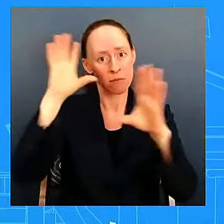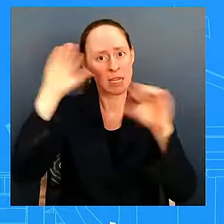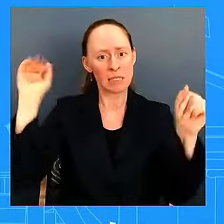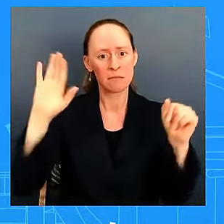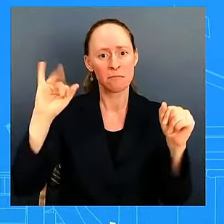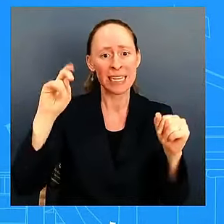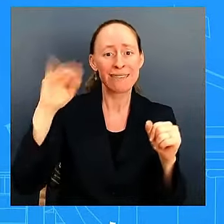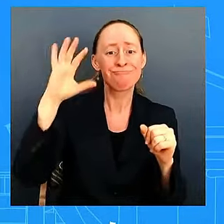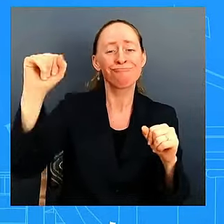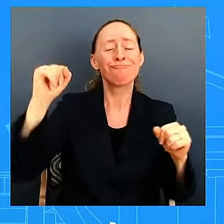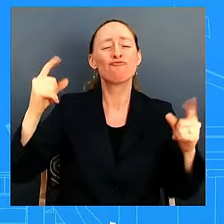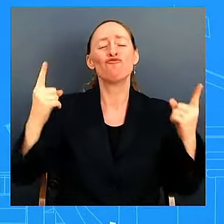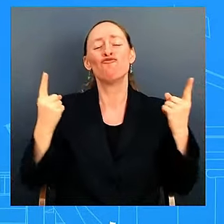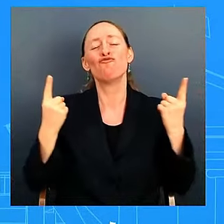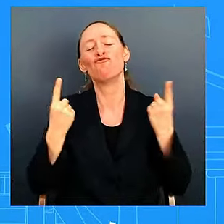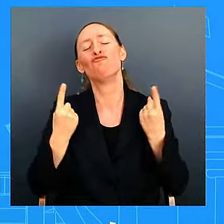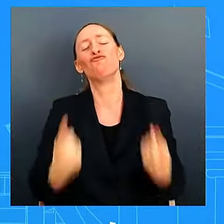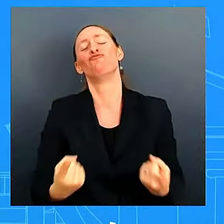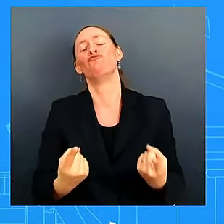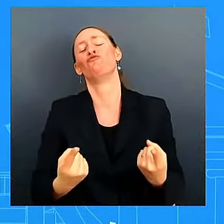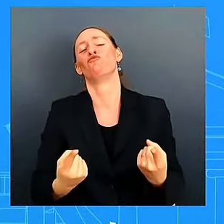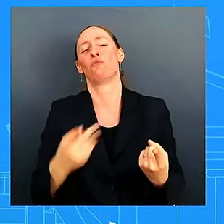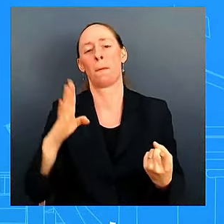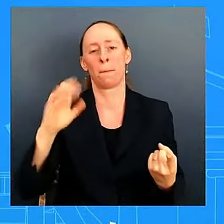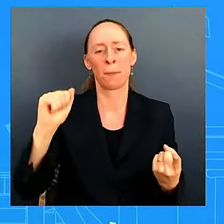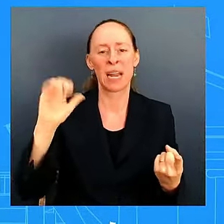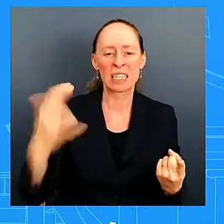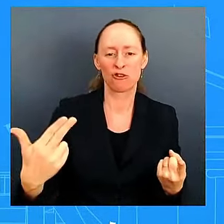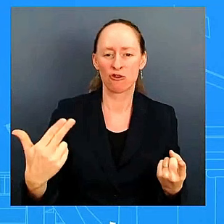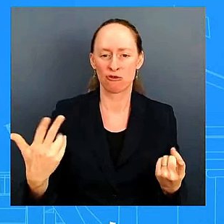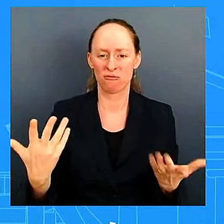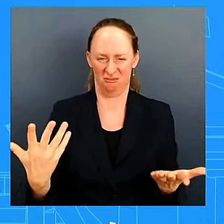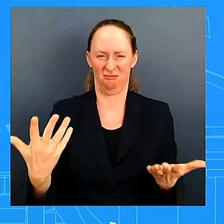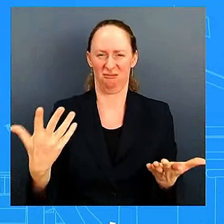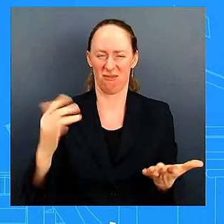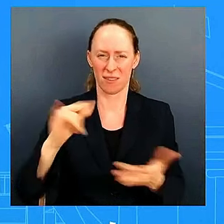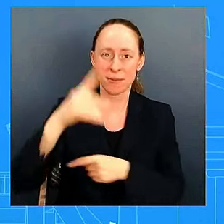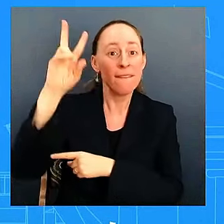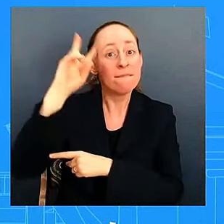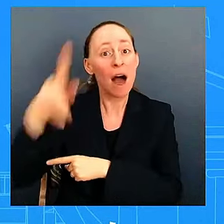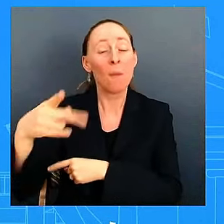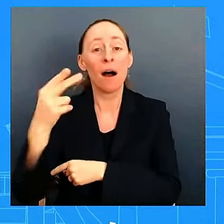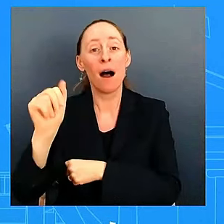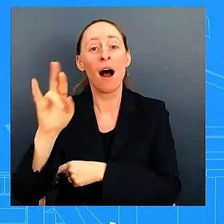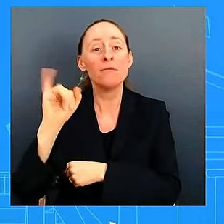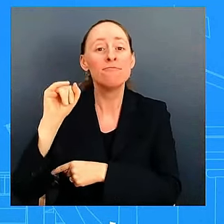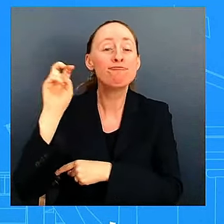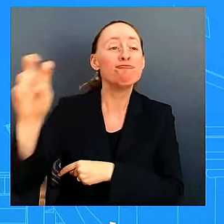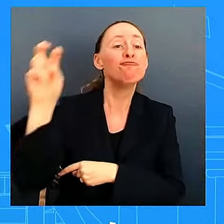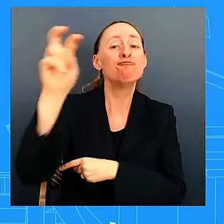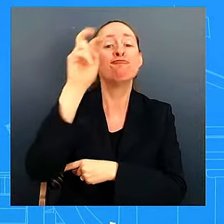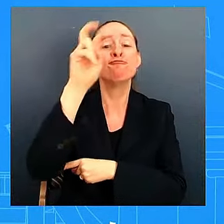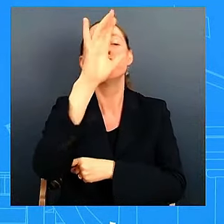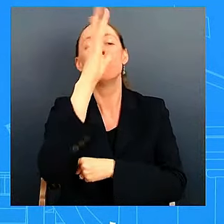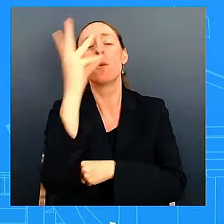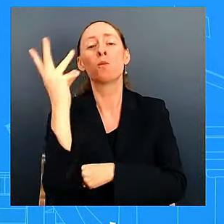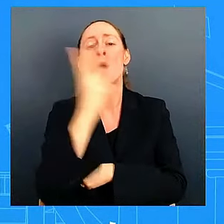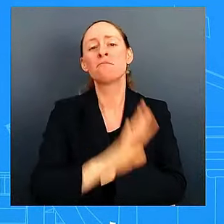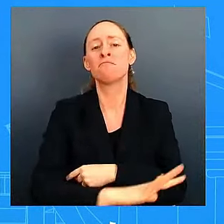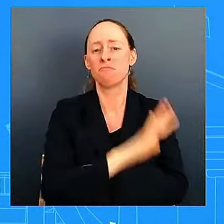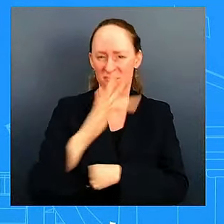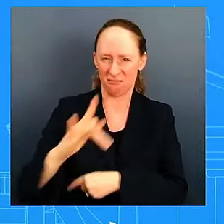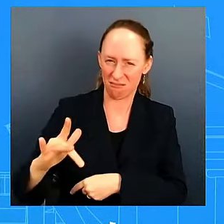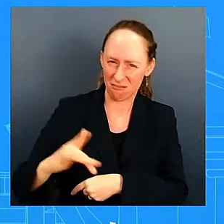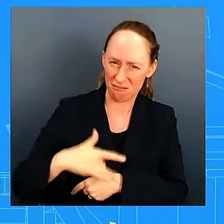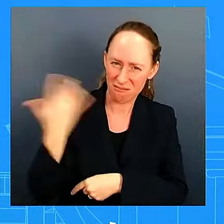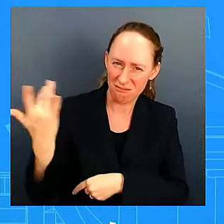here the president did exactly what a president in this moment needs to do which is directing his team to take